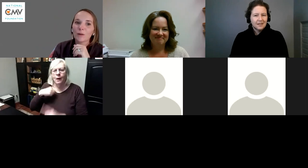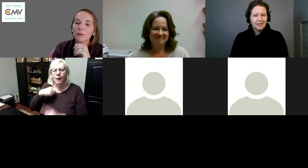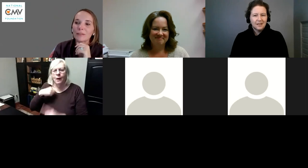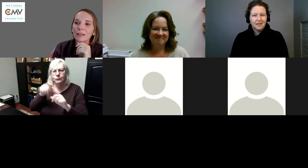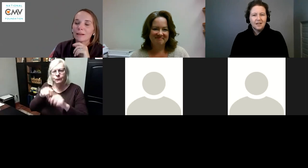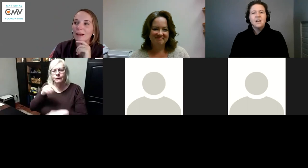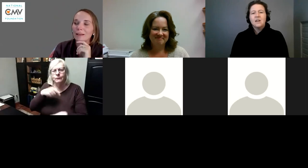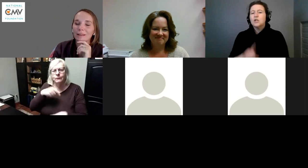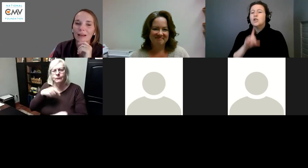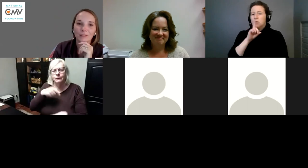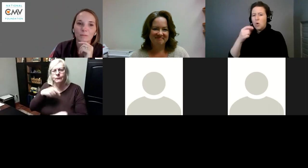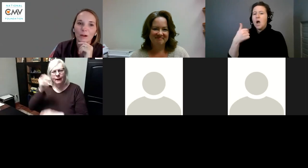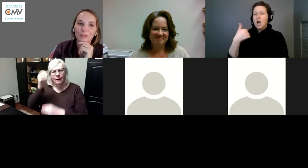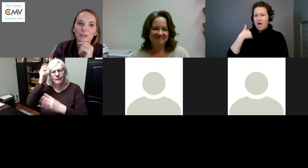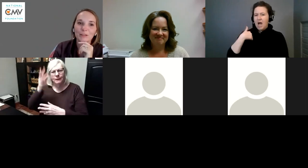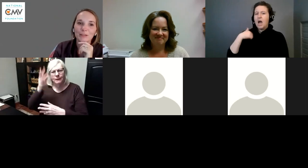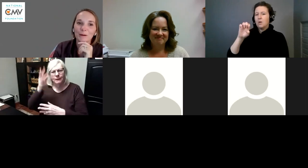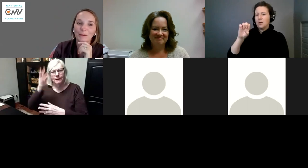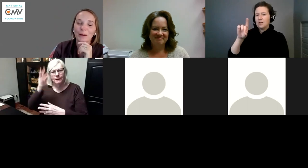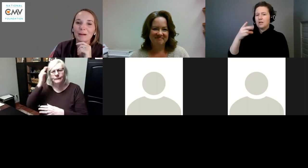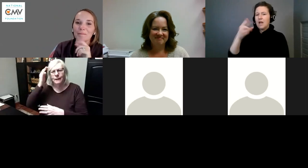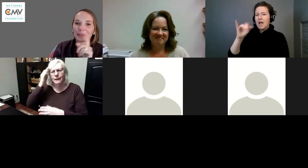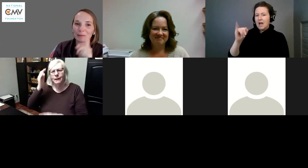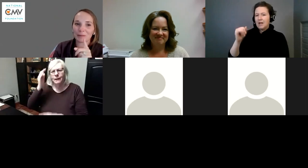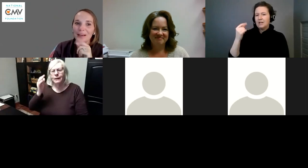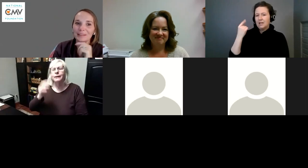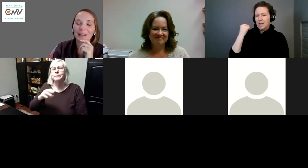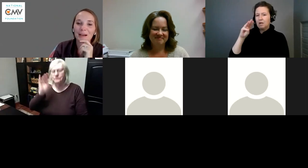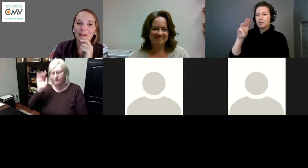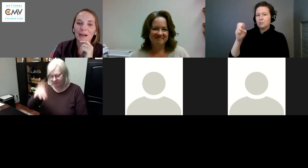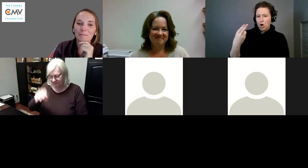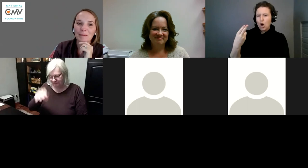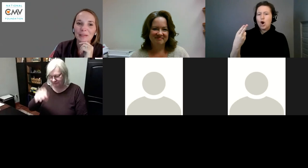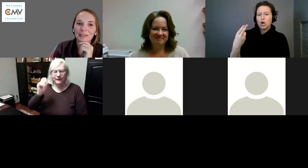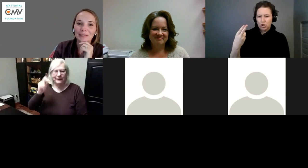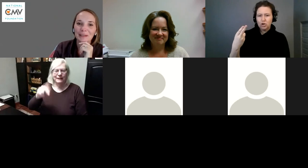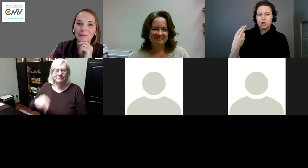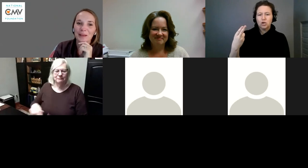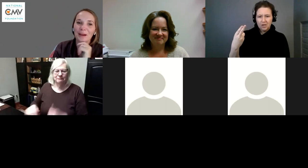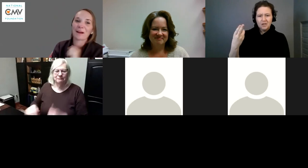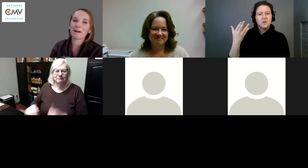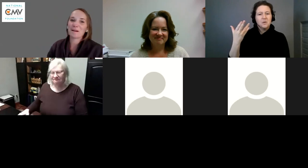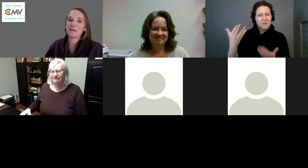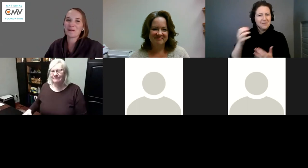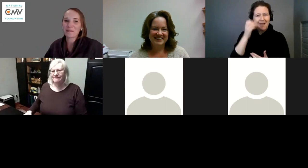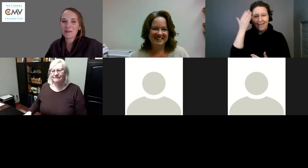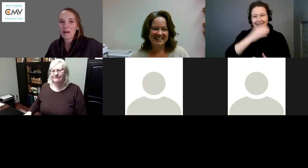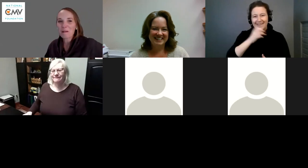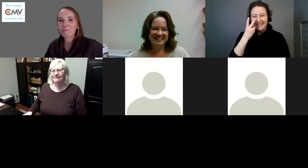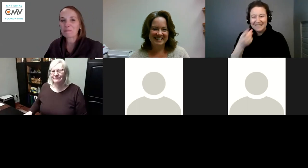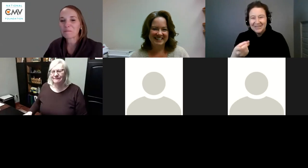That's true. I was at Eddie last March, so yes, I maybe didn't see you there.